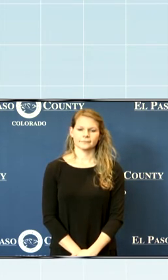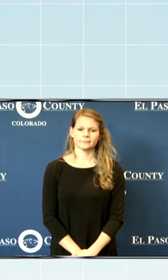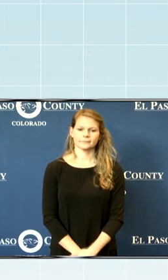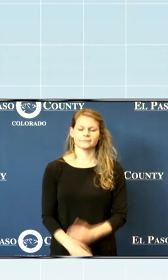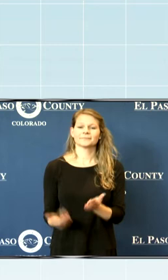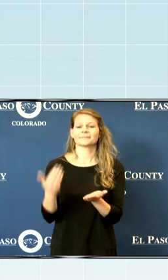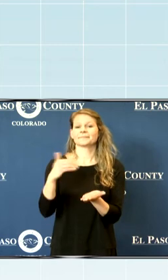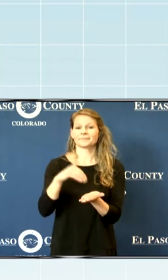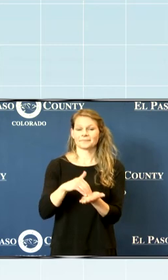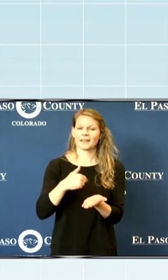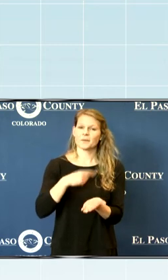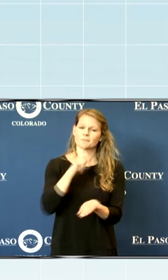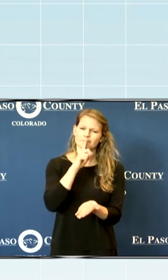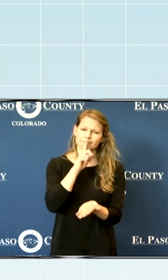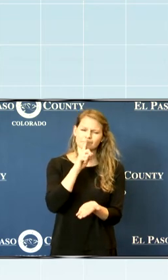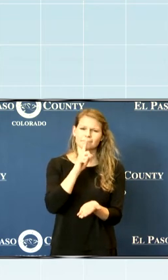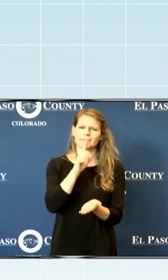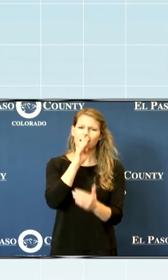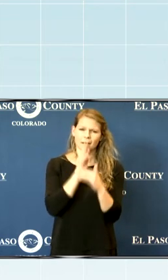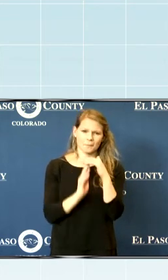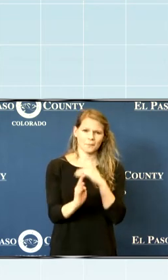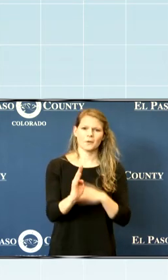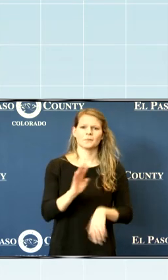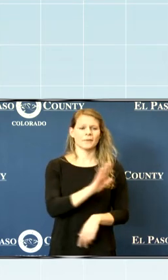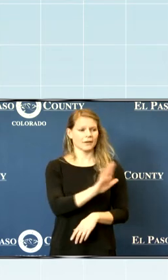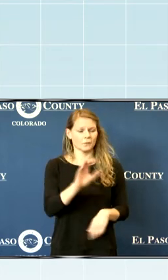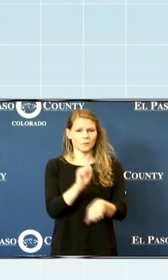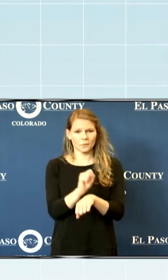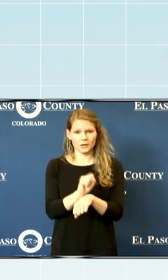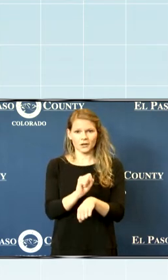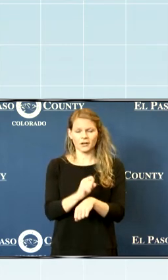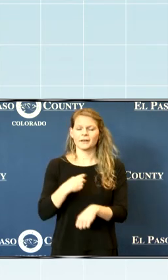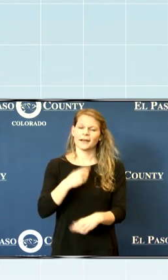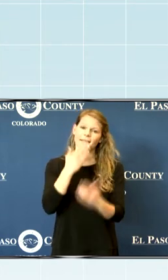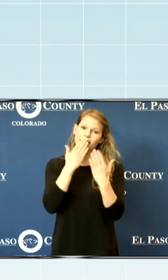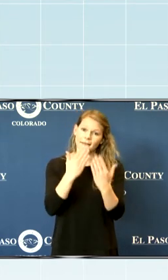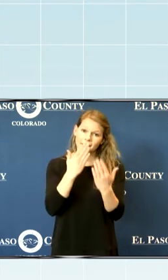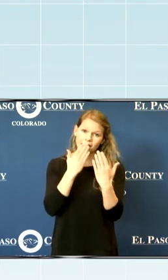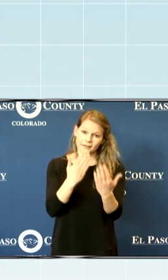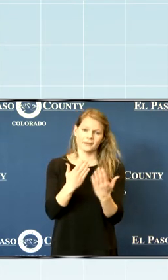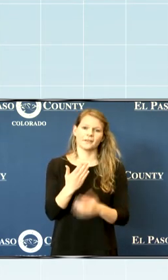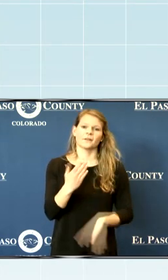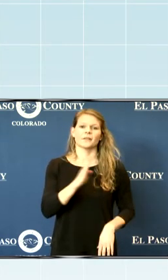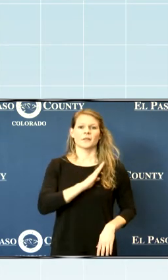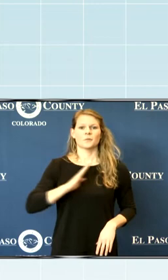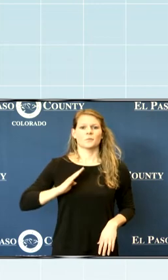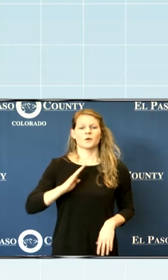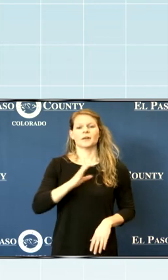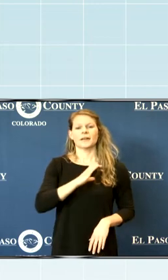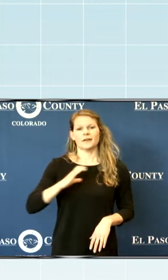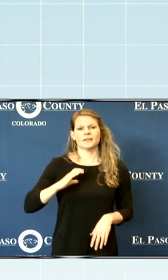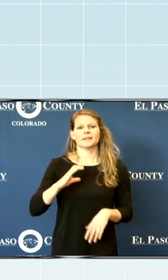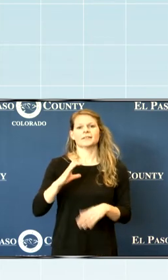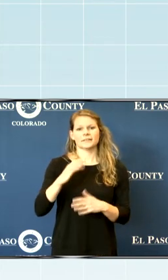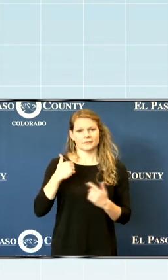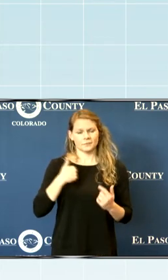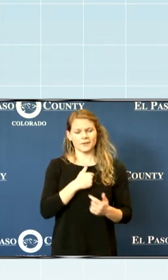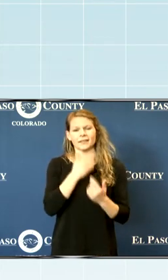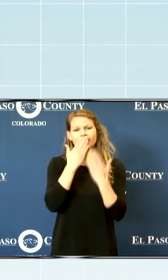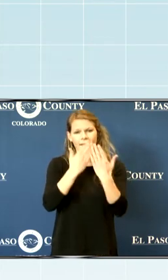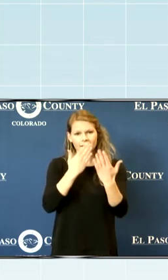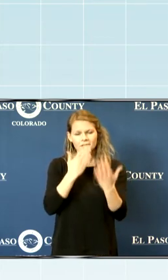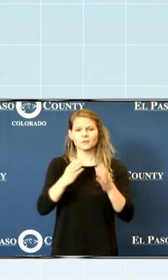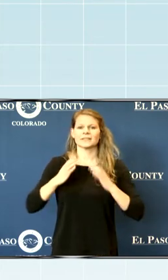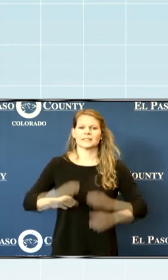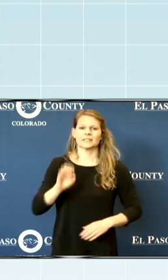Again, I'm truly humbled by the work you do and I thank you. The Board of County Commissioners thanks you and